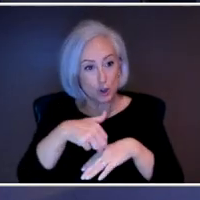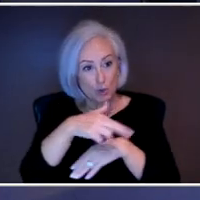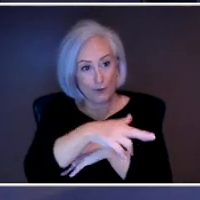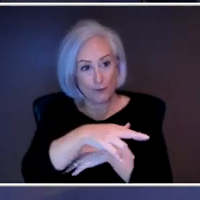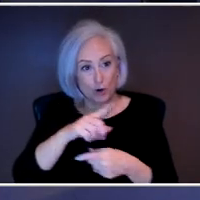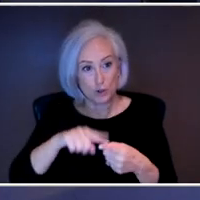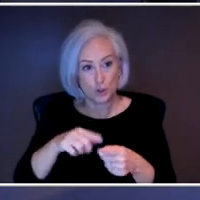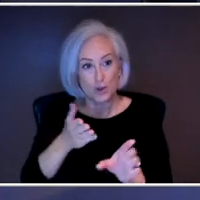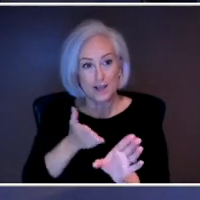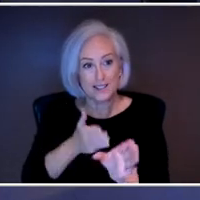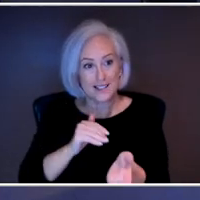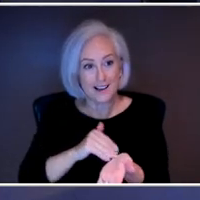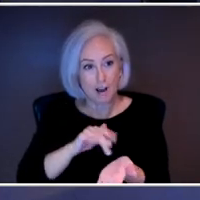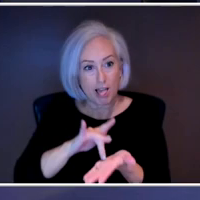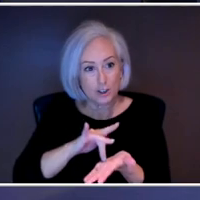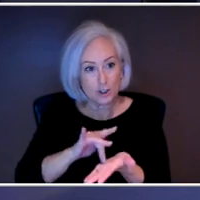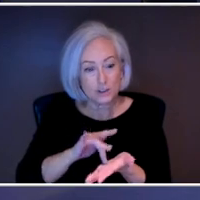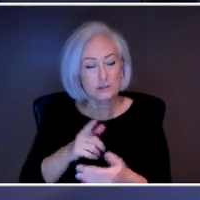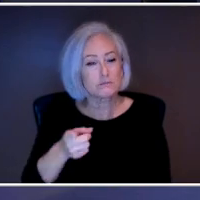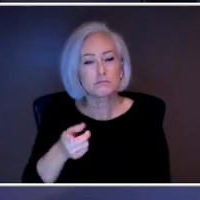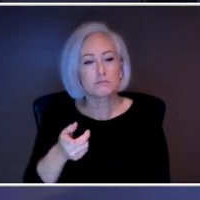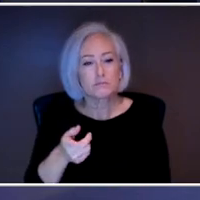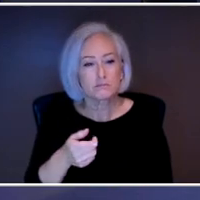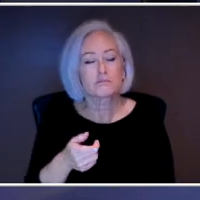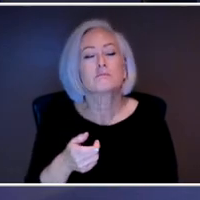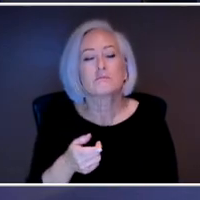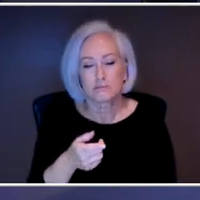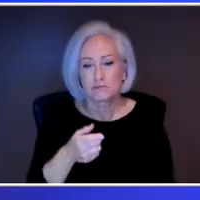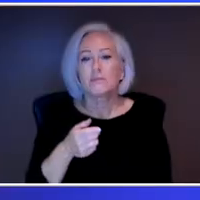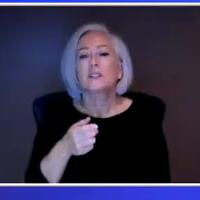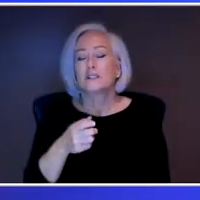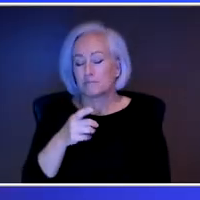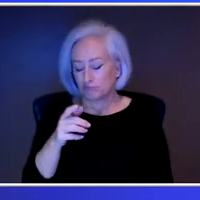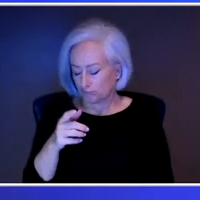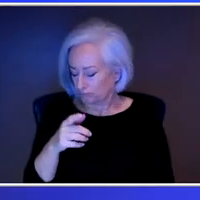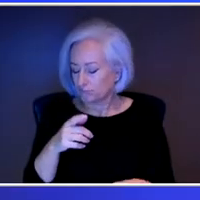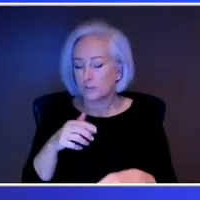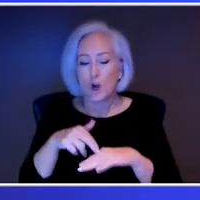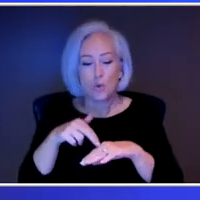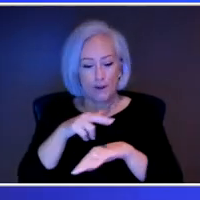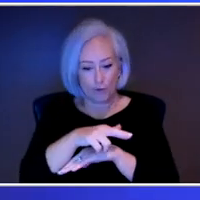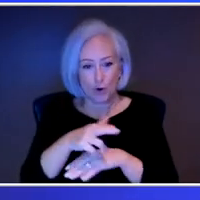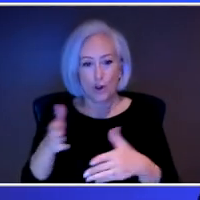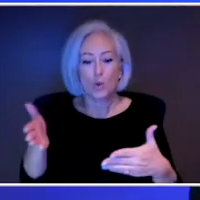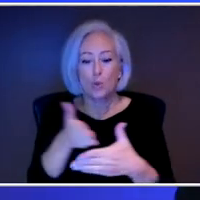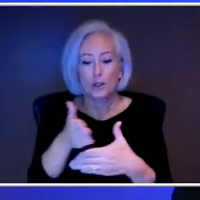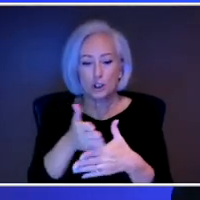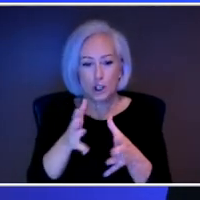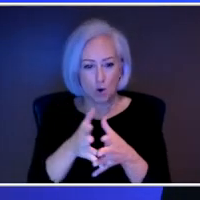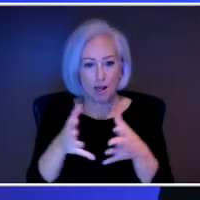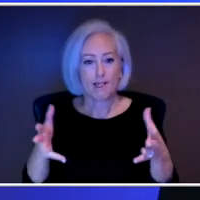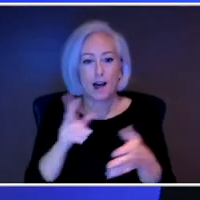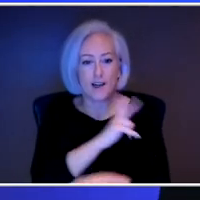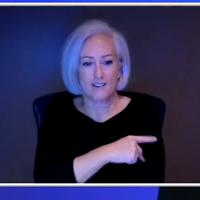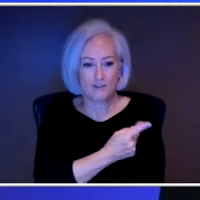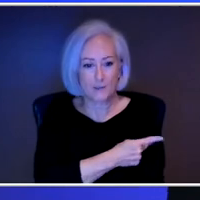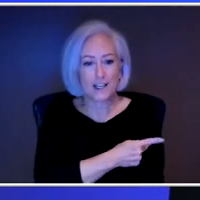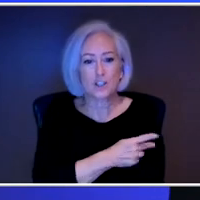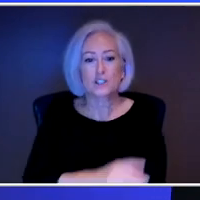a different level? You guys work tandem. Yeah, it would be a mutual referral. We share a lot of patients. You know, it's basically,